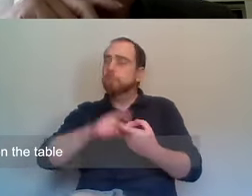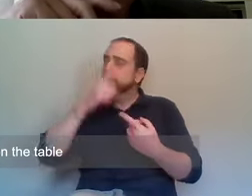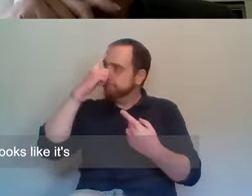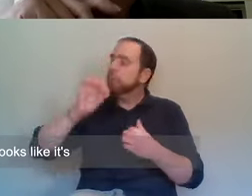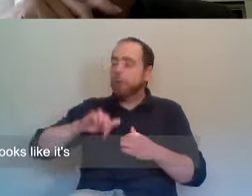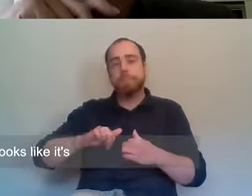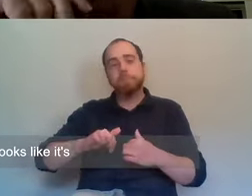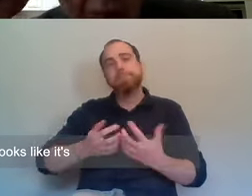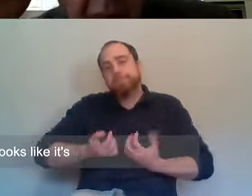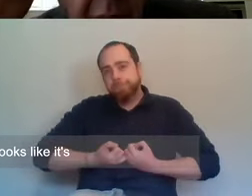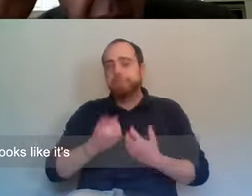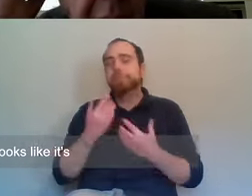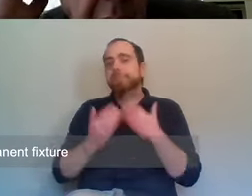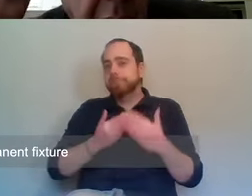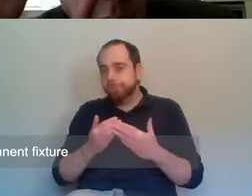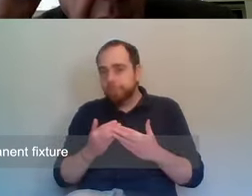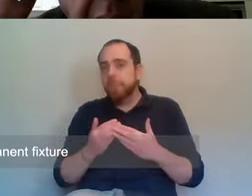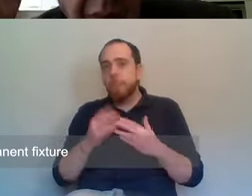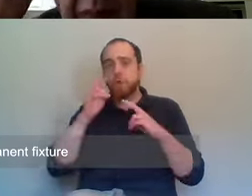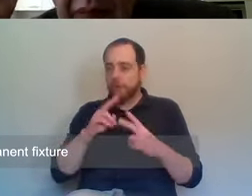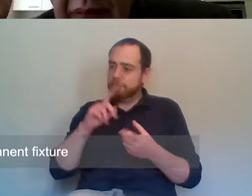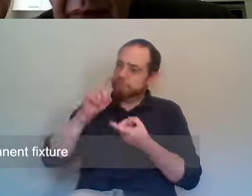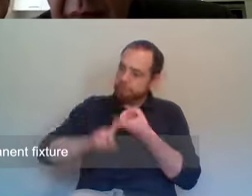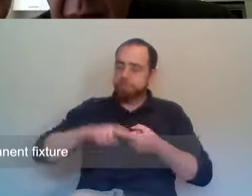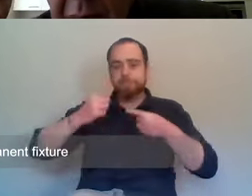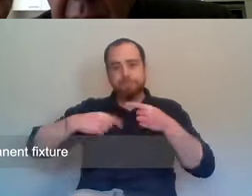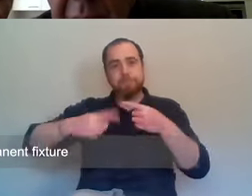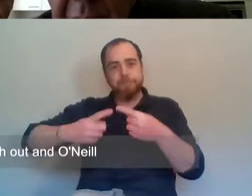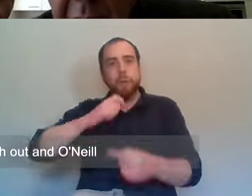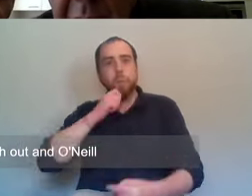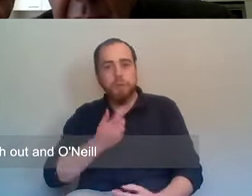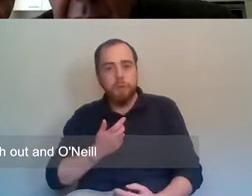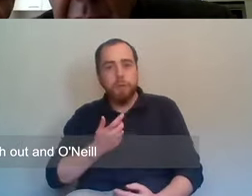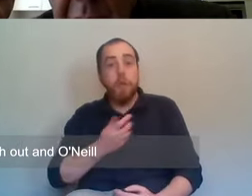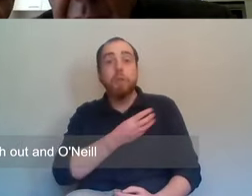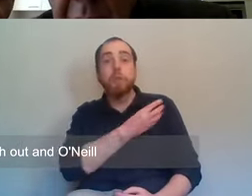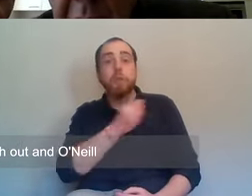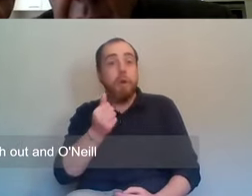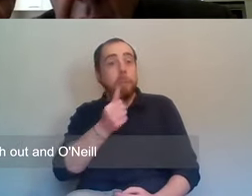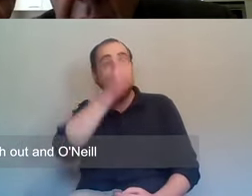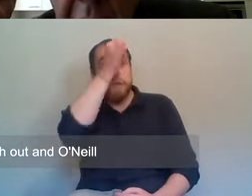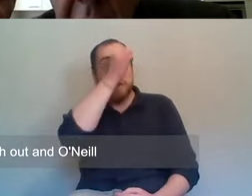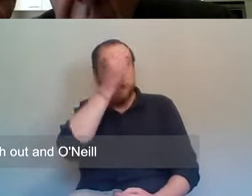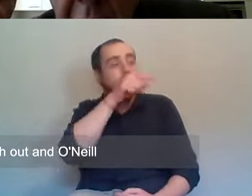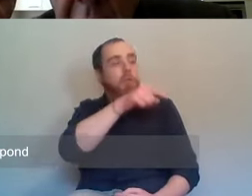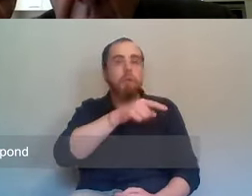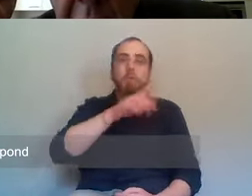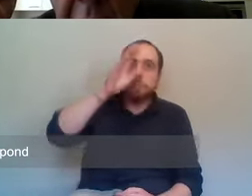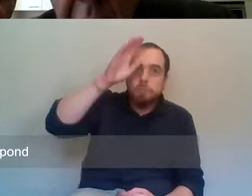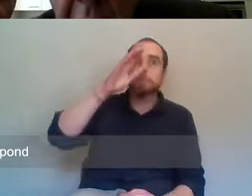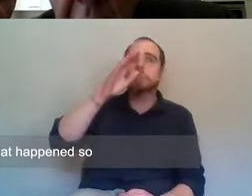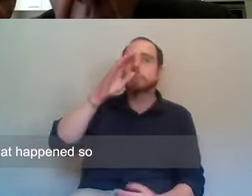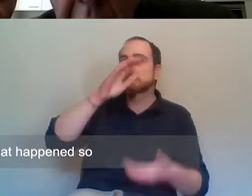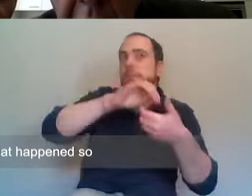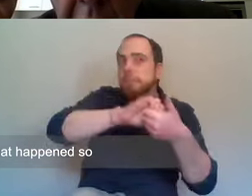constitutionally, looks like it's going to be a permanent fixture. And, uh, some Catholics reach out and O'Neill begins to respond. And that's the